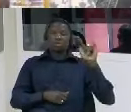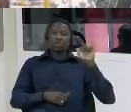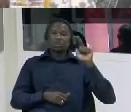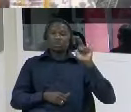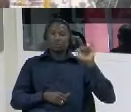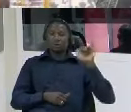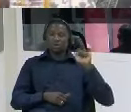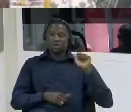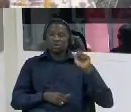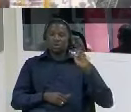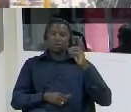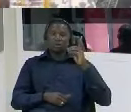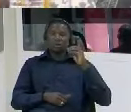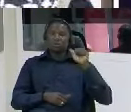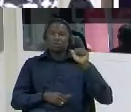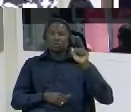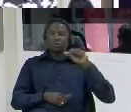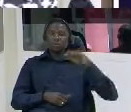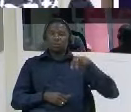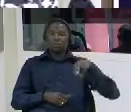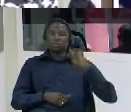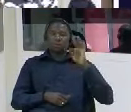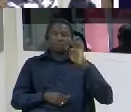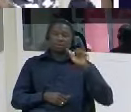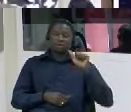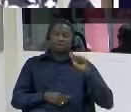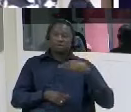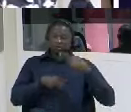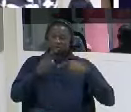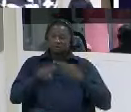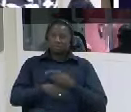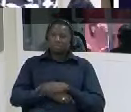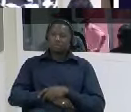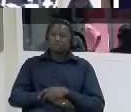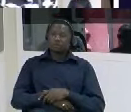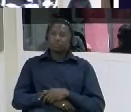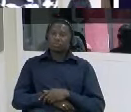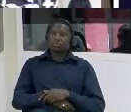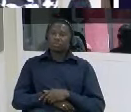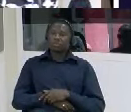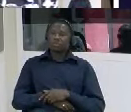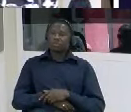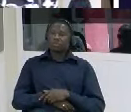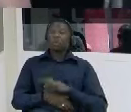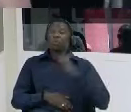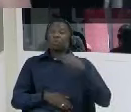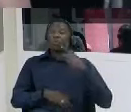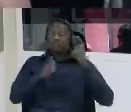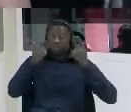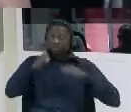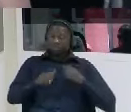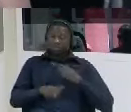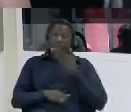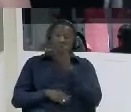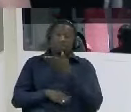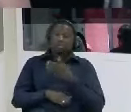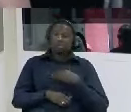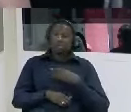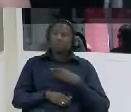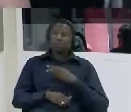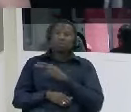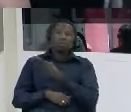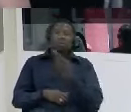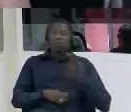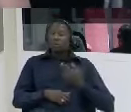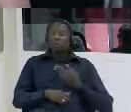unfortunately but if you can just briefly tell us that please yes what happened to yaya dampha was then then we all went to